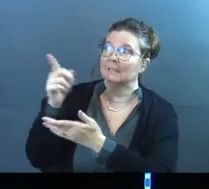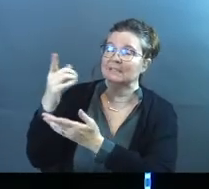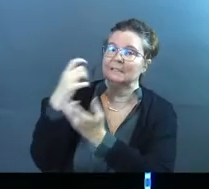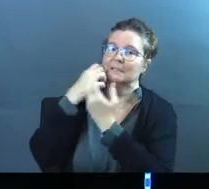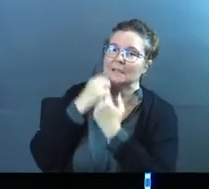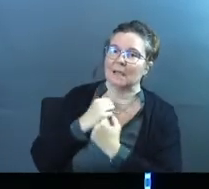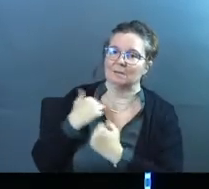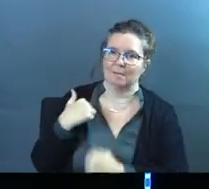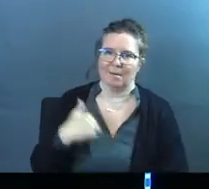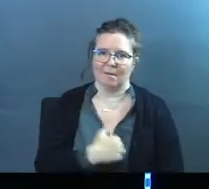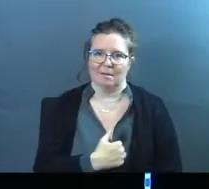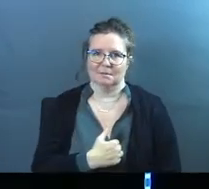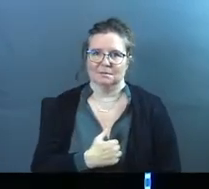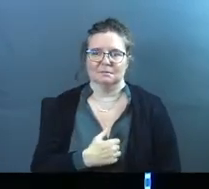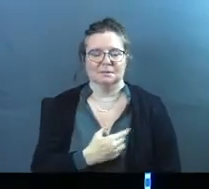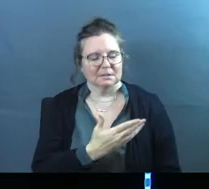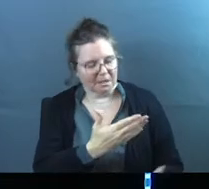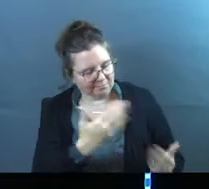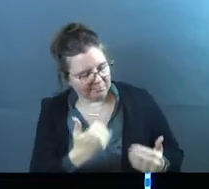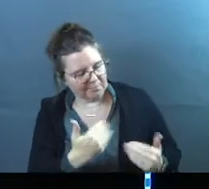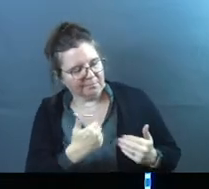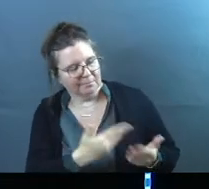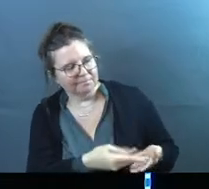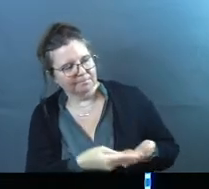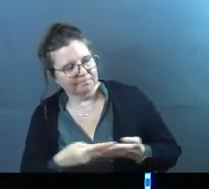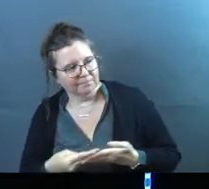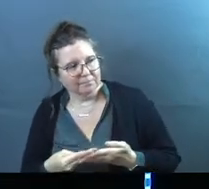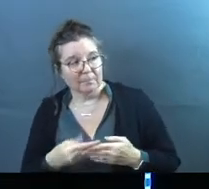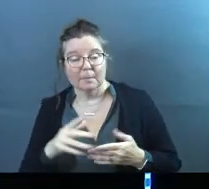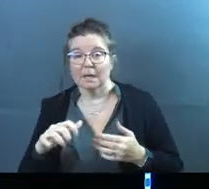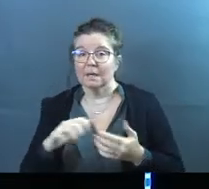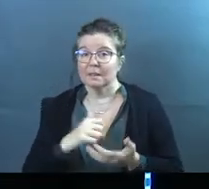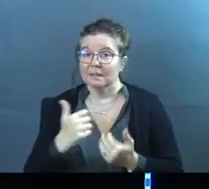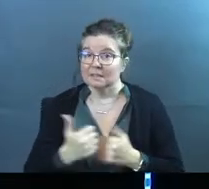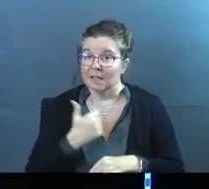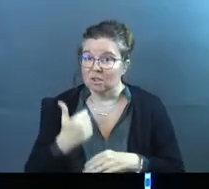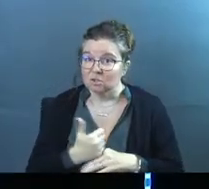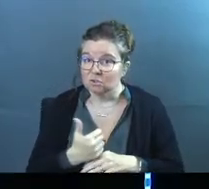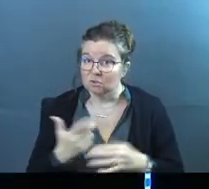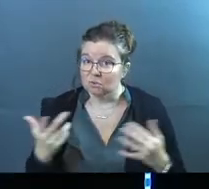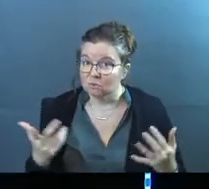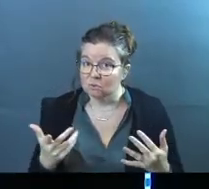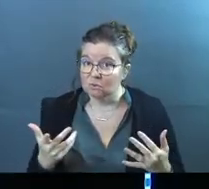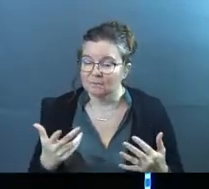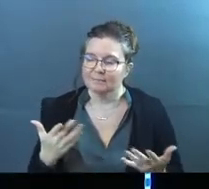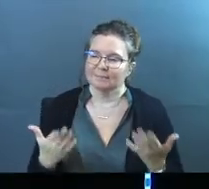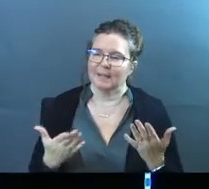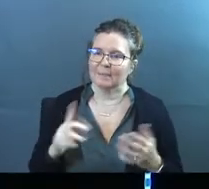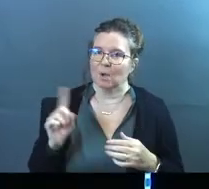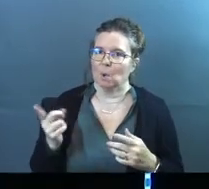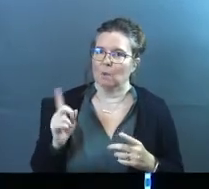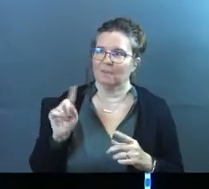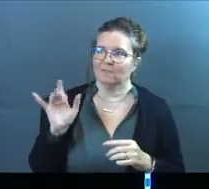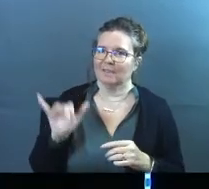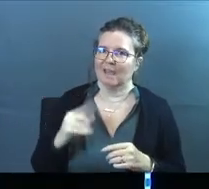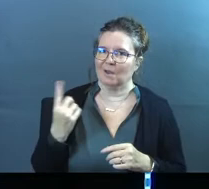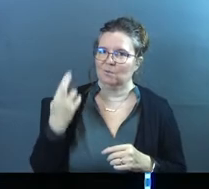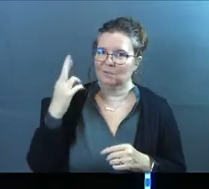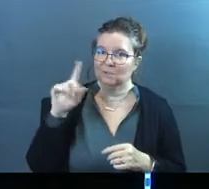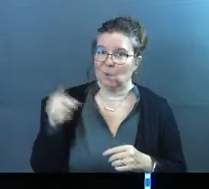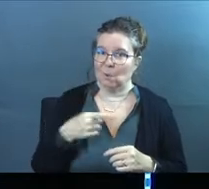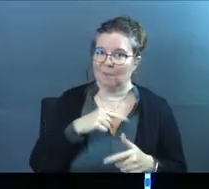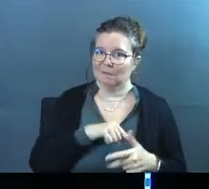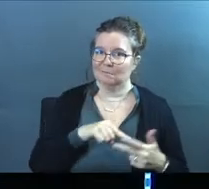cares about us. He's like, no, I get it. Bring them to me. Bring it to me. But the danger, am I just going there for those other reasons?